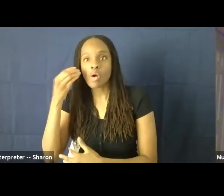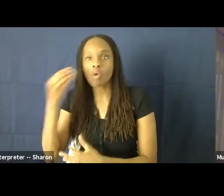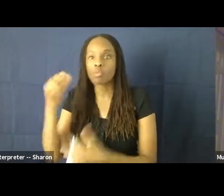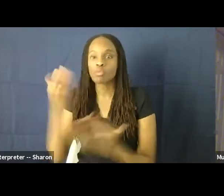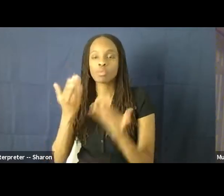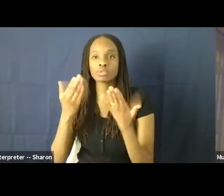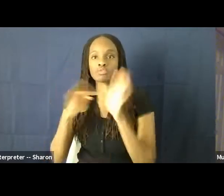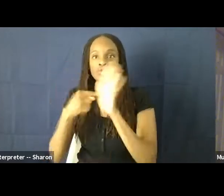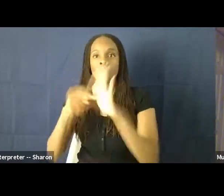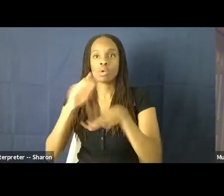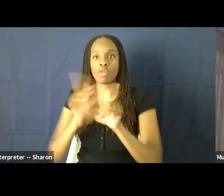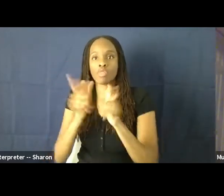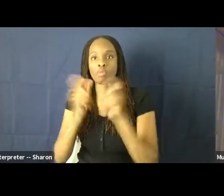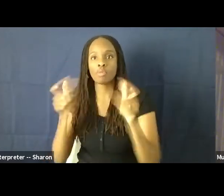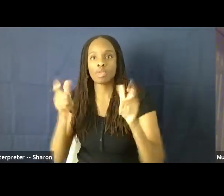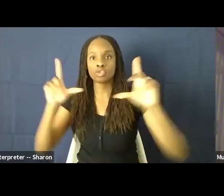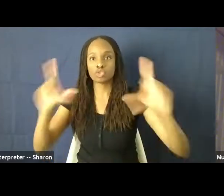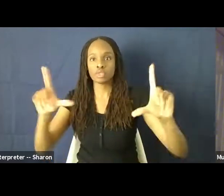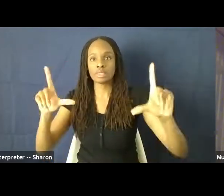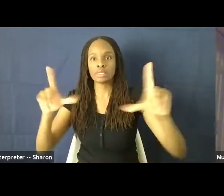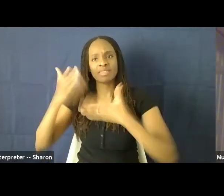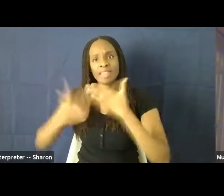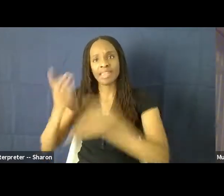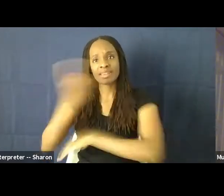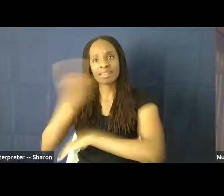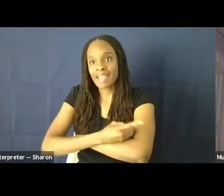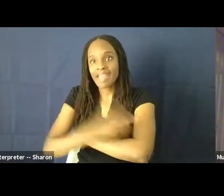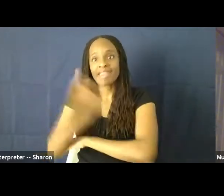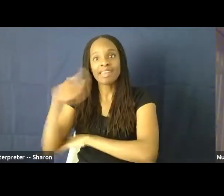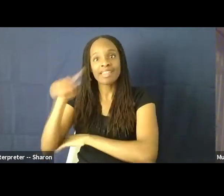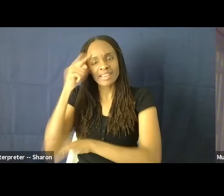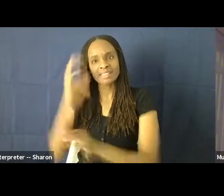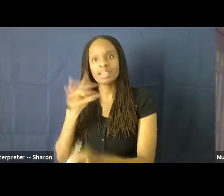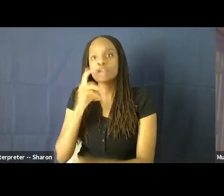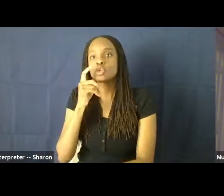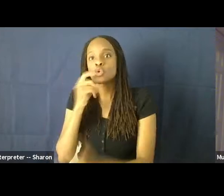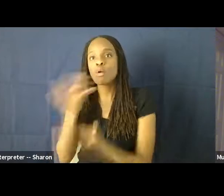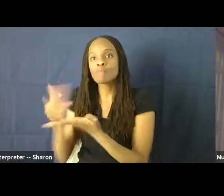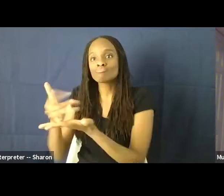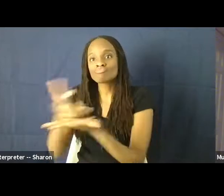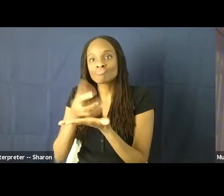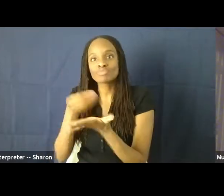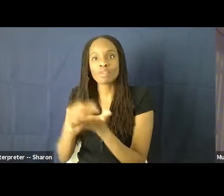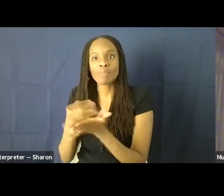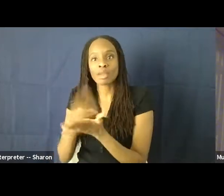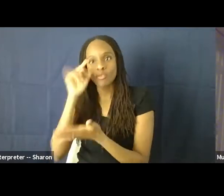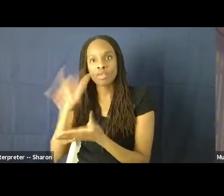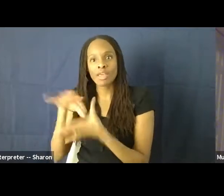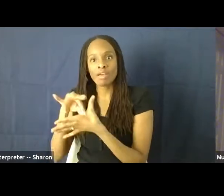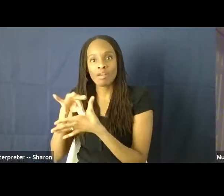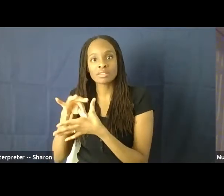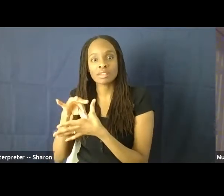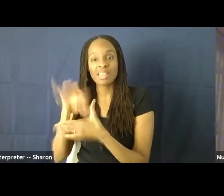And at the end of the day, they're deciding who gets the money to make that content as well. And this really impacts you